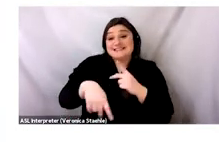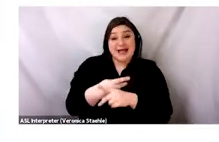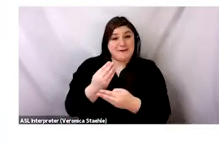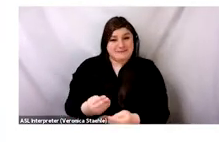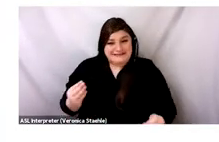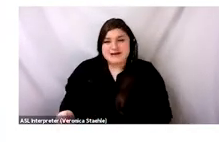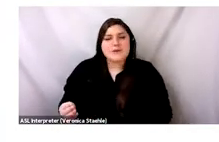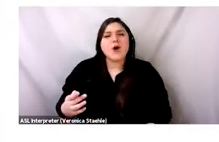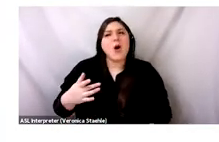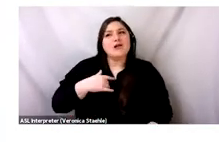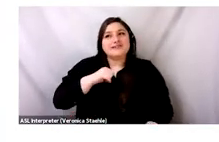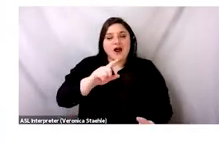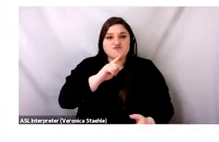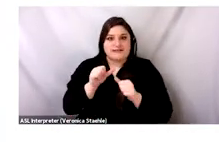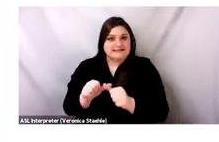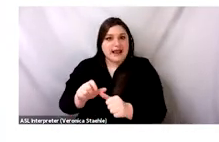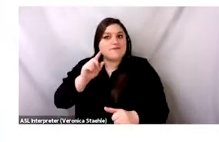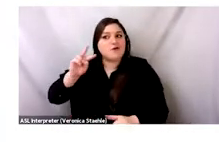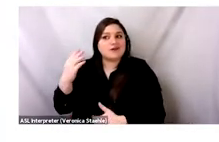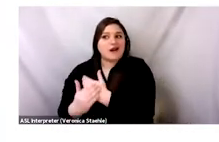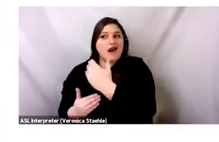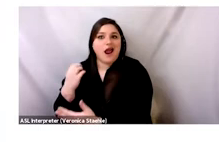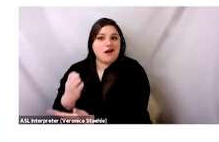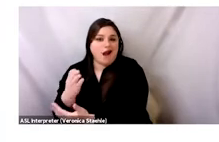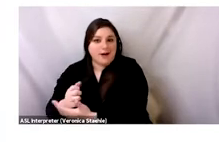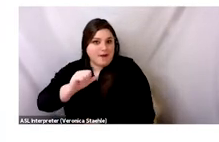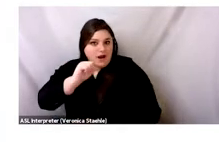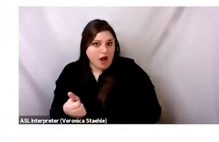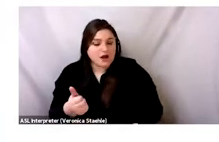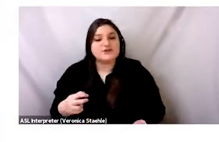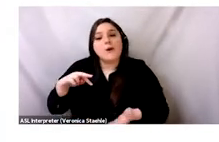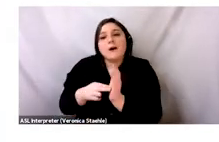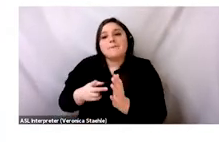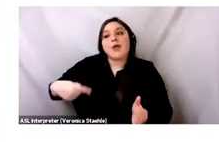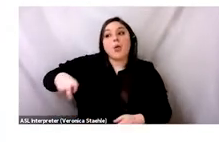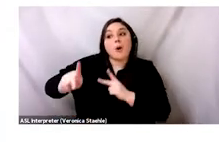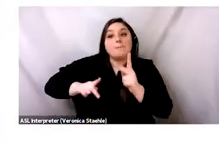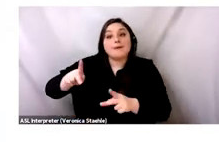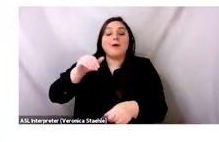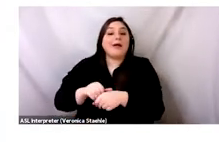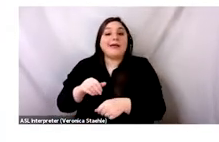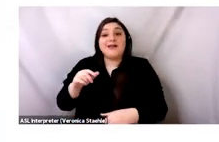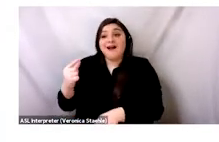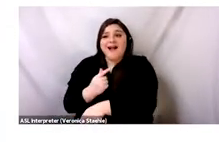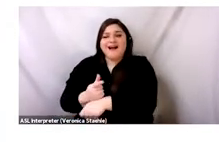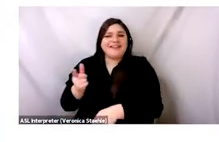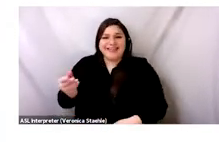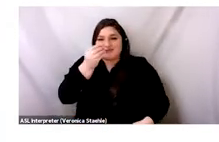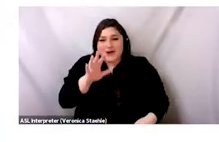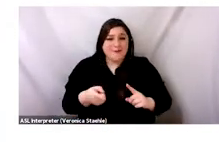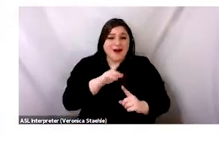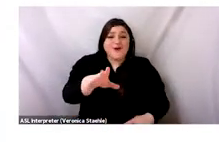simply don't do well in the second-hand economy because they're really contact-specific, right? Like, folks in Ghana probably